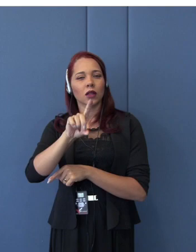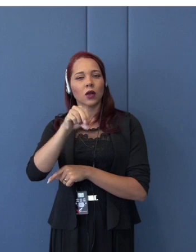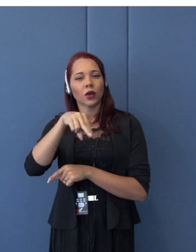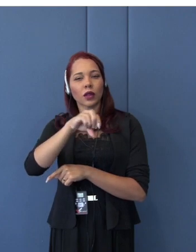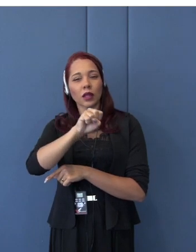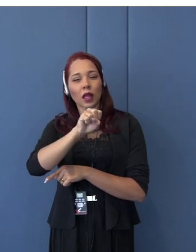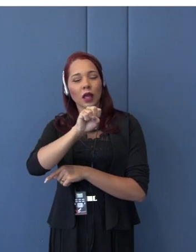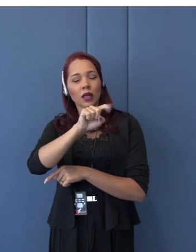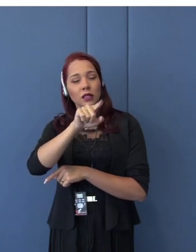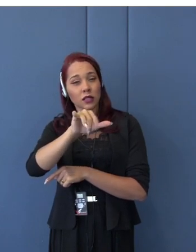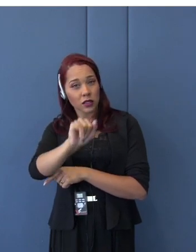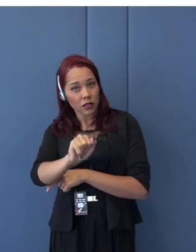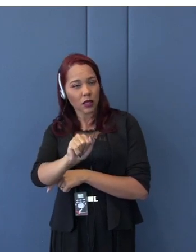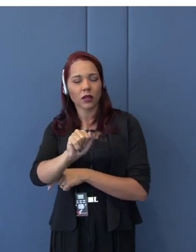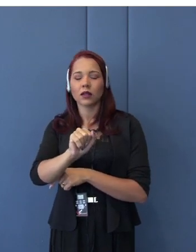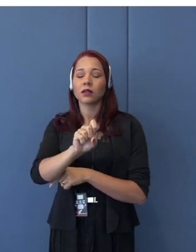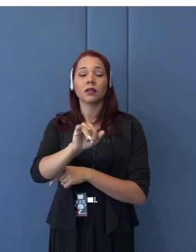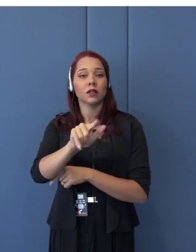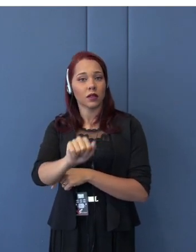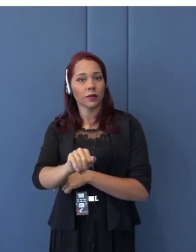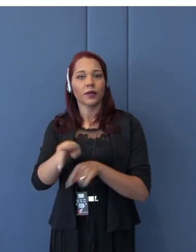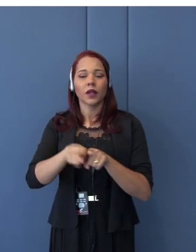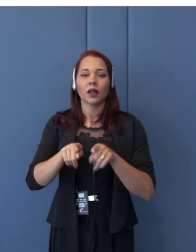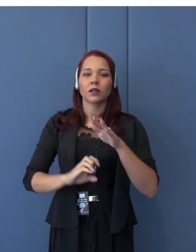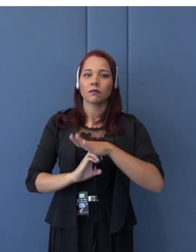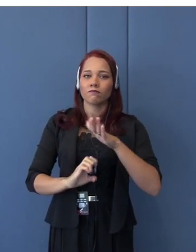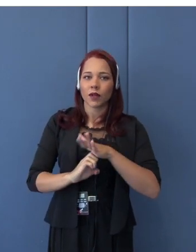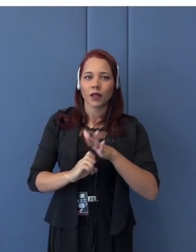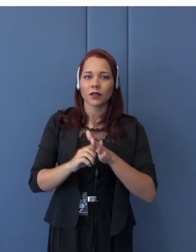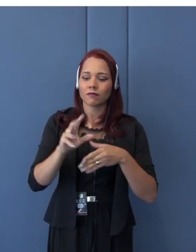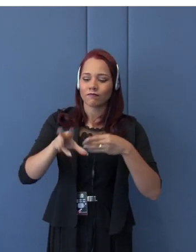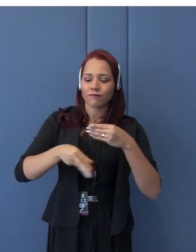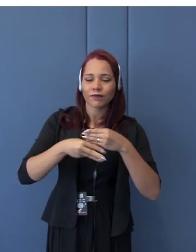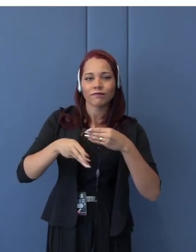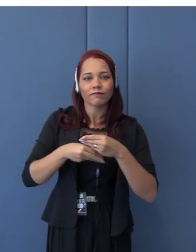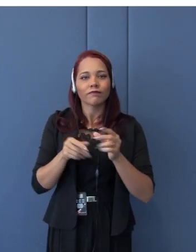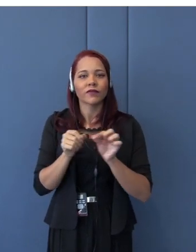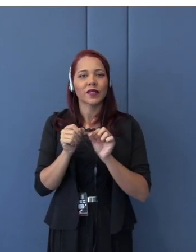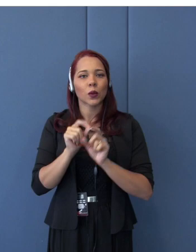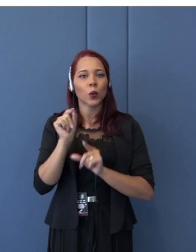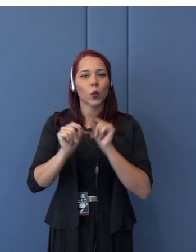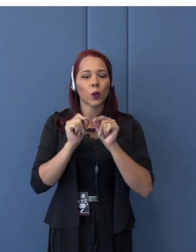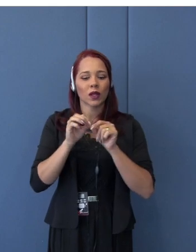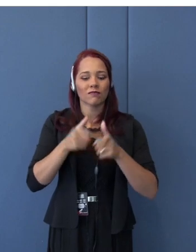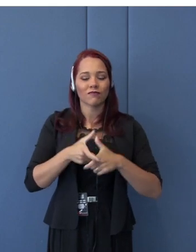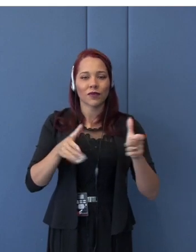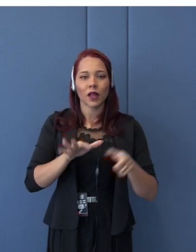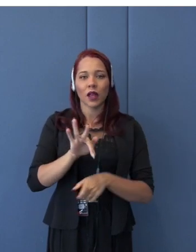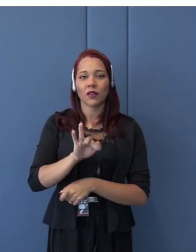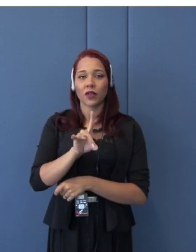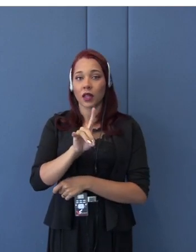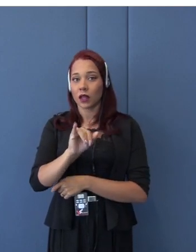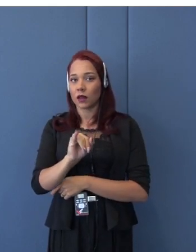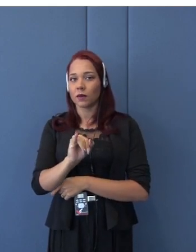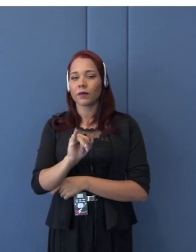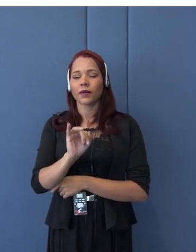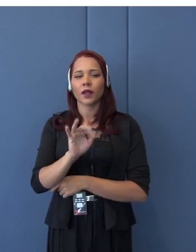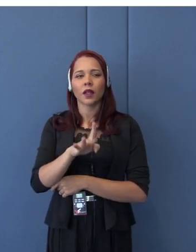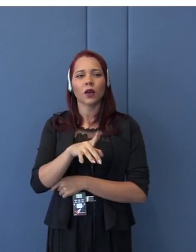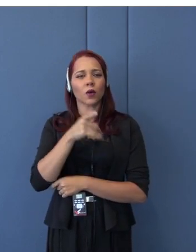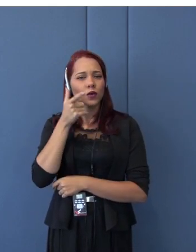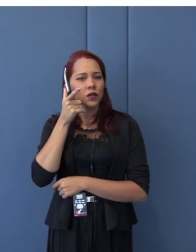components companies, they made enormous FDI and then started their local production of those,